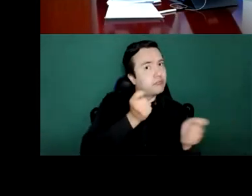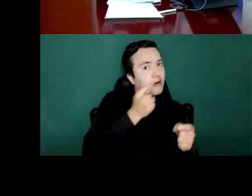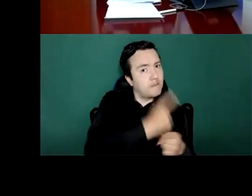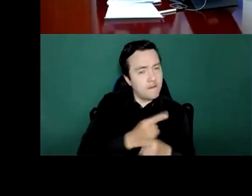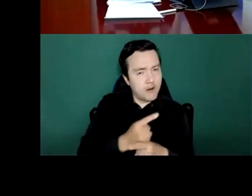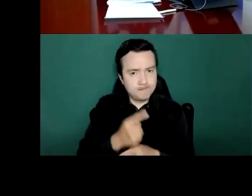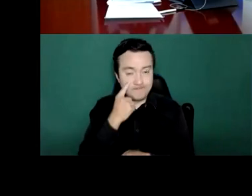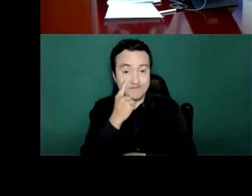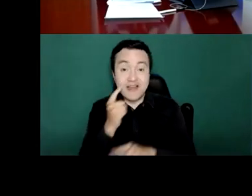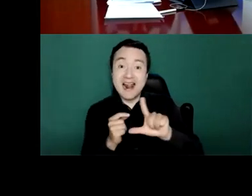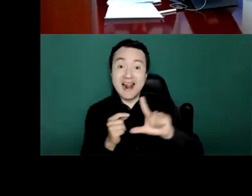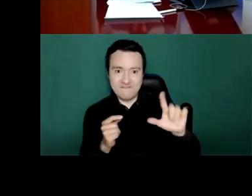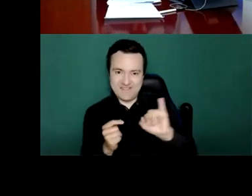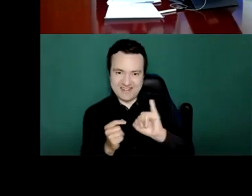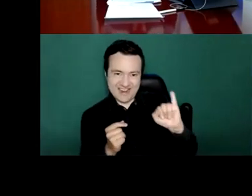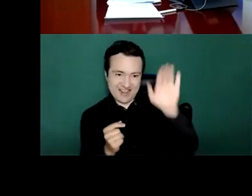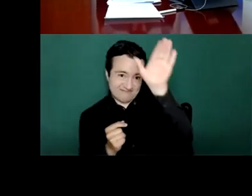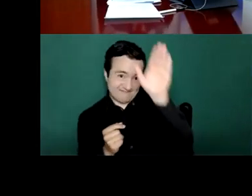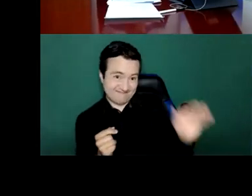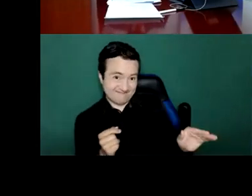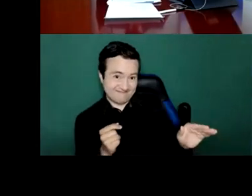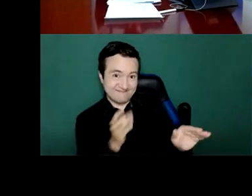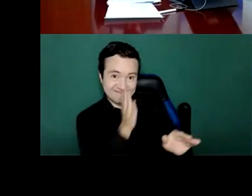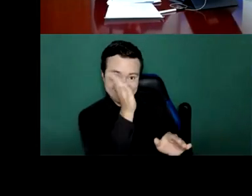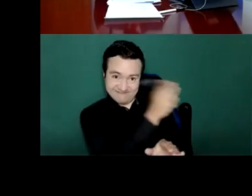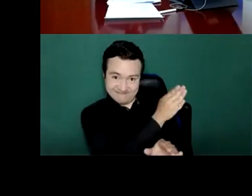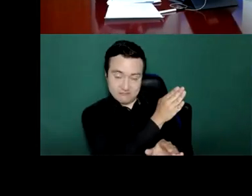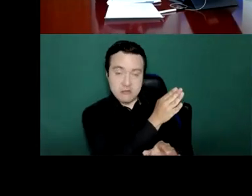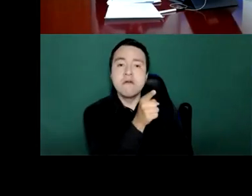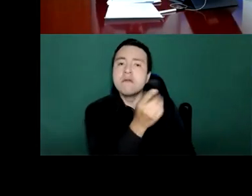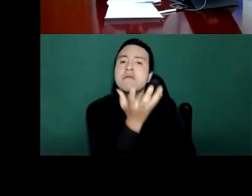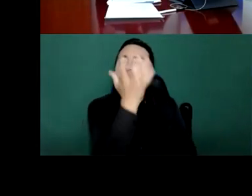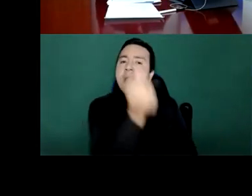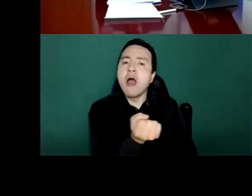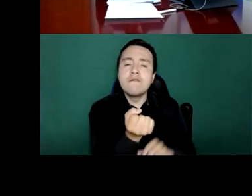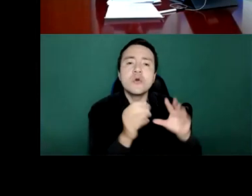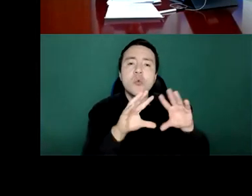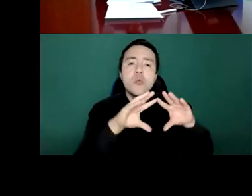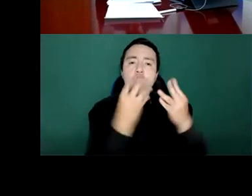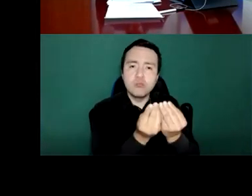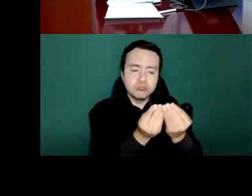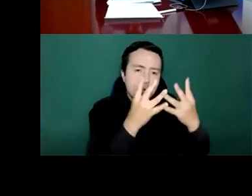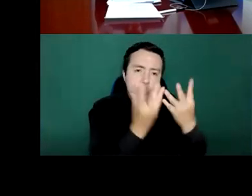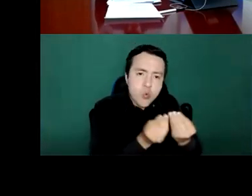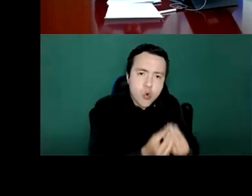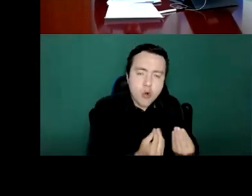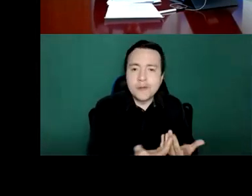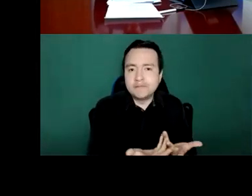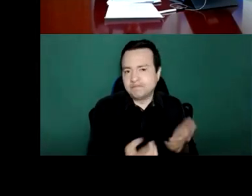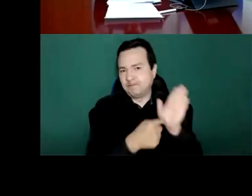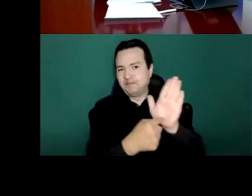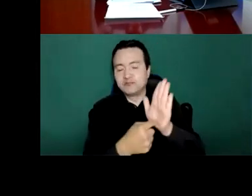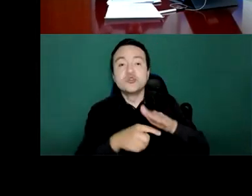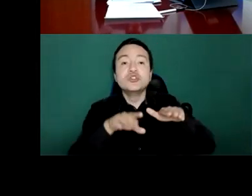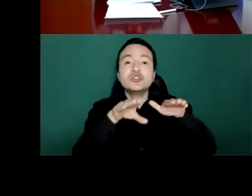some of the groups we are targeting, children. Children are under great stress now for several reasons. They can't go to